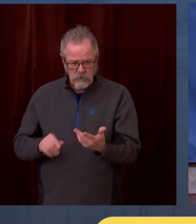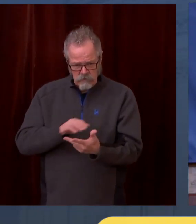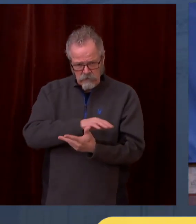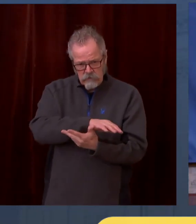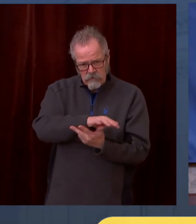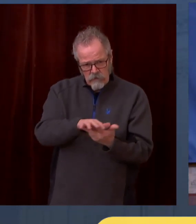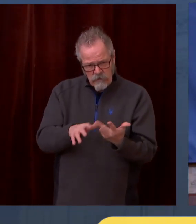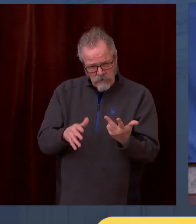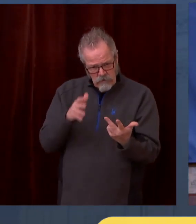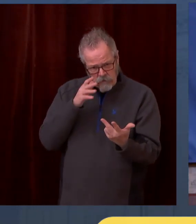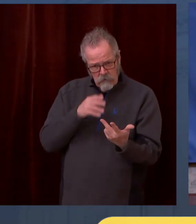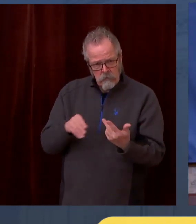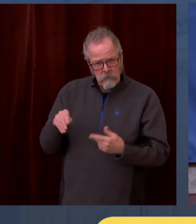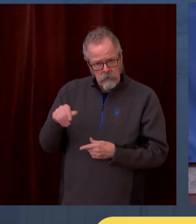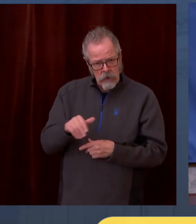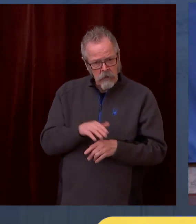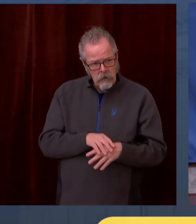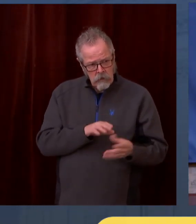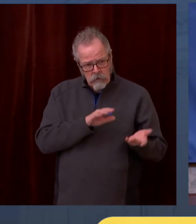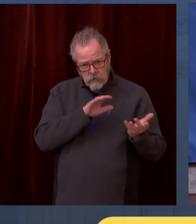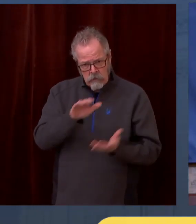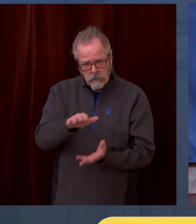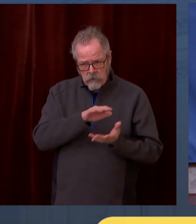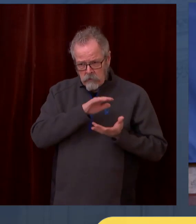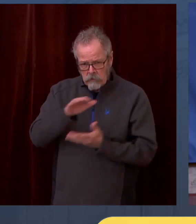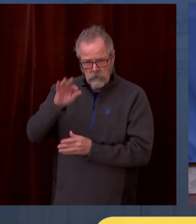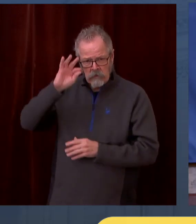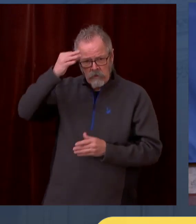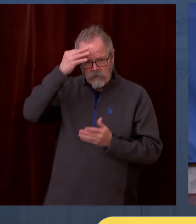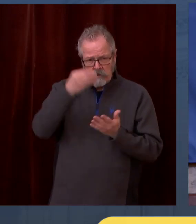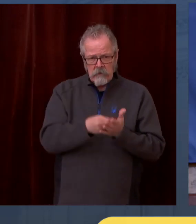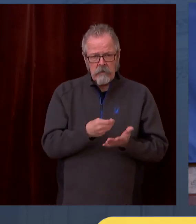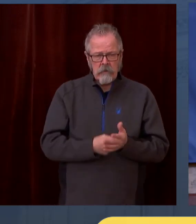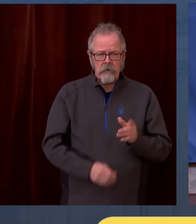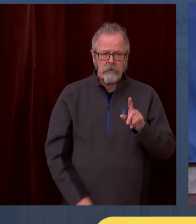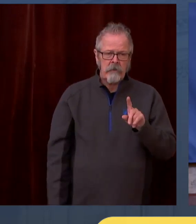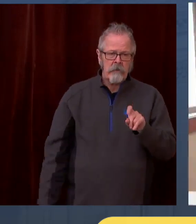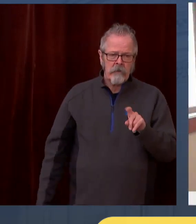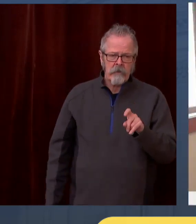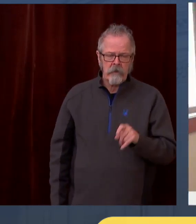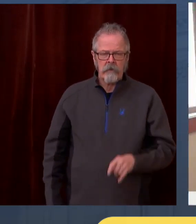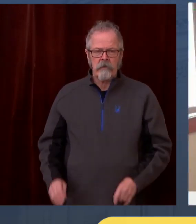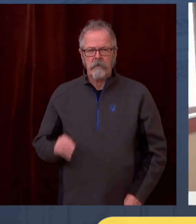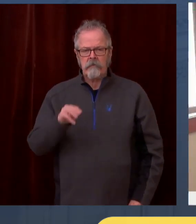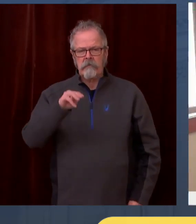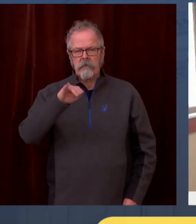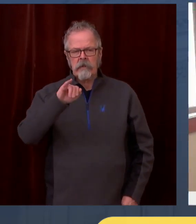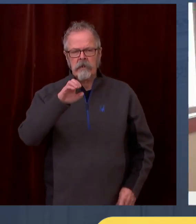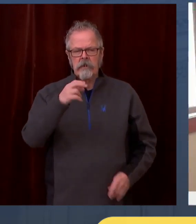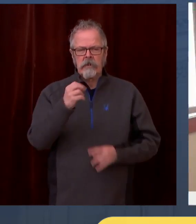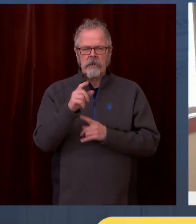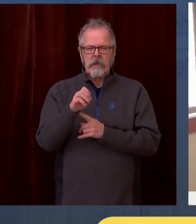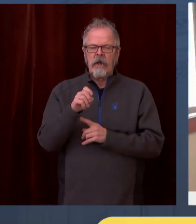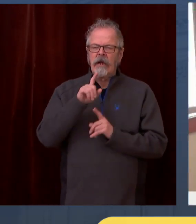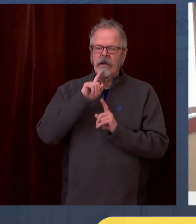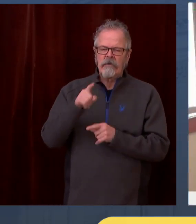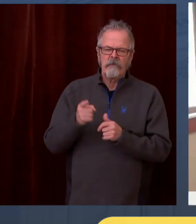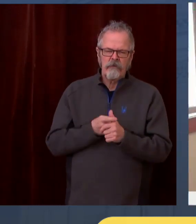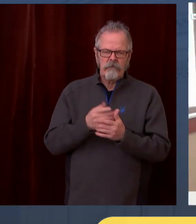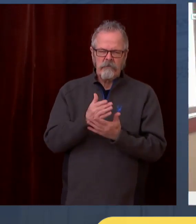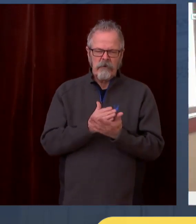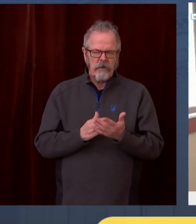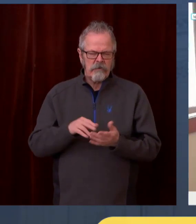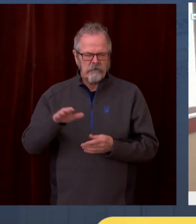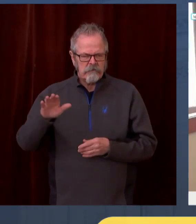Go ahead, Michelle. Yeah. The good news is, as you pointed out, we are moving through eligible Washingtonians pretty quickly.